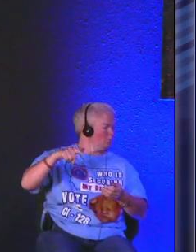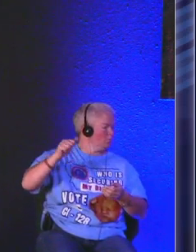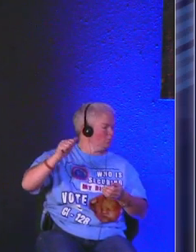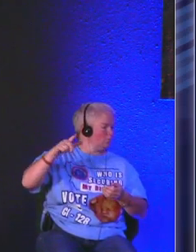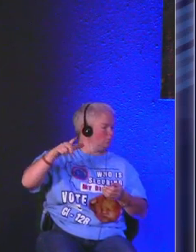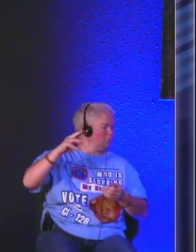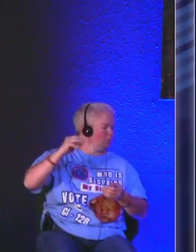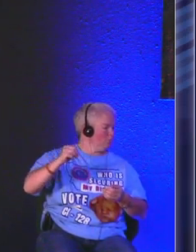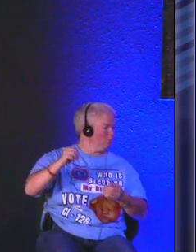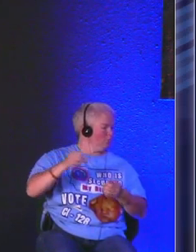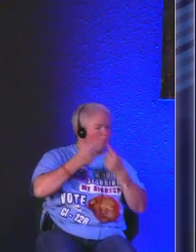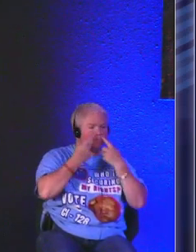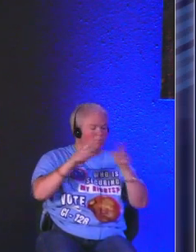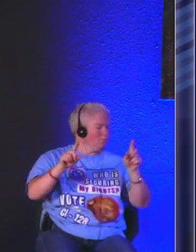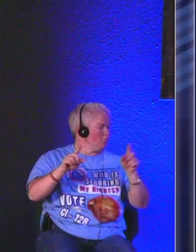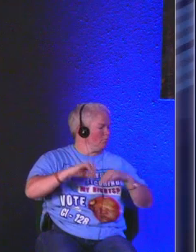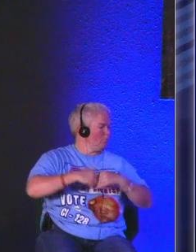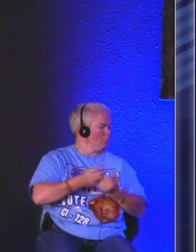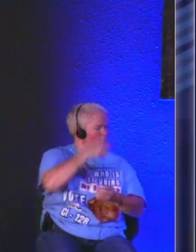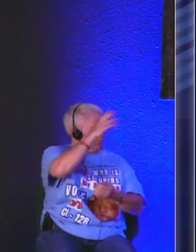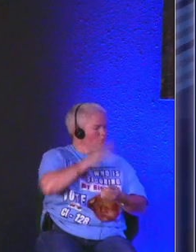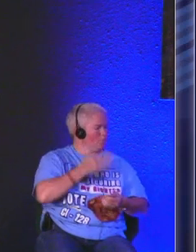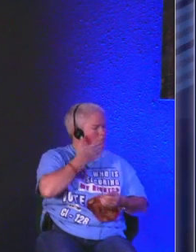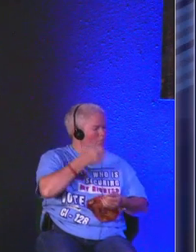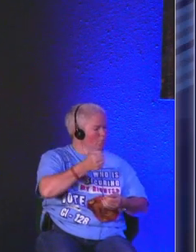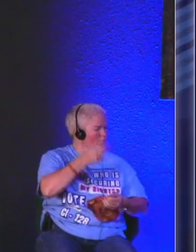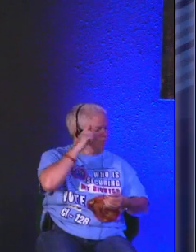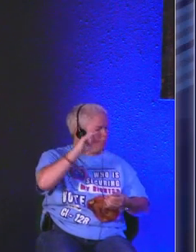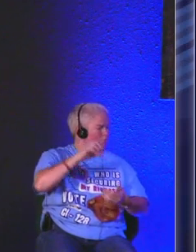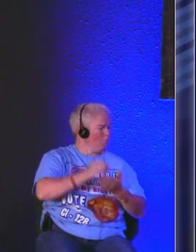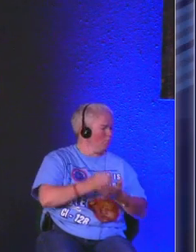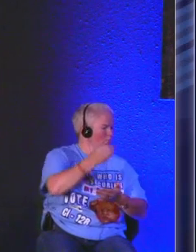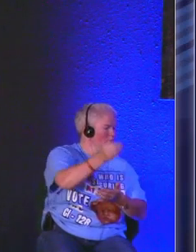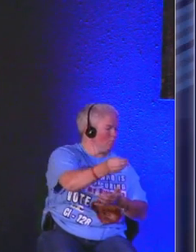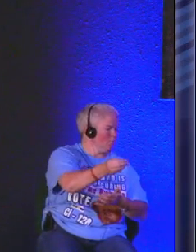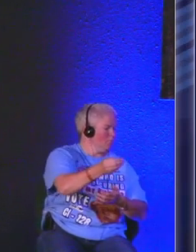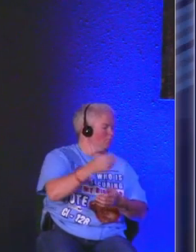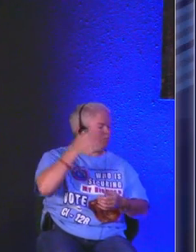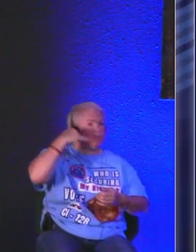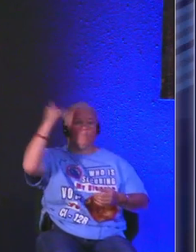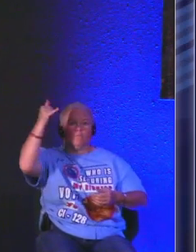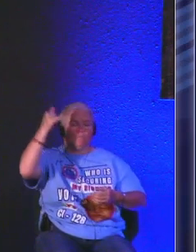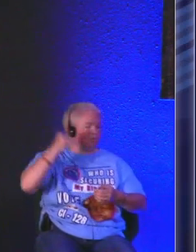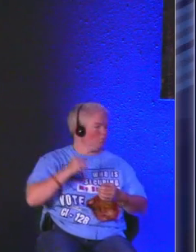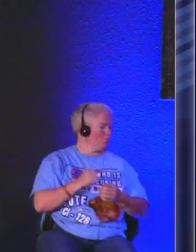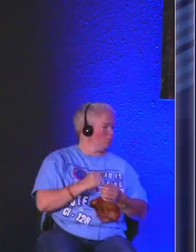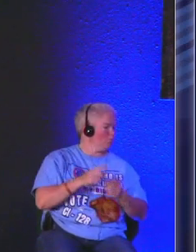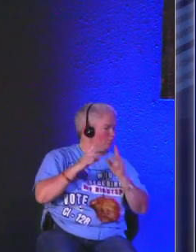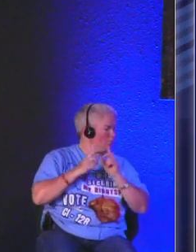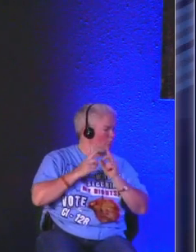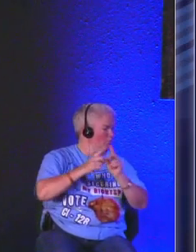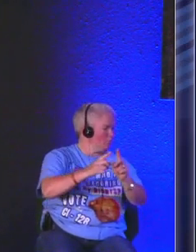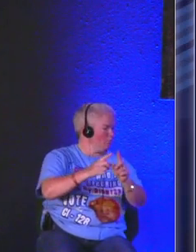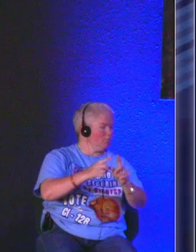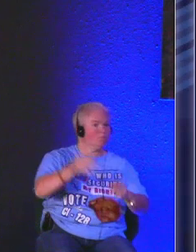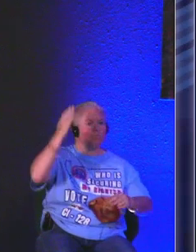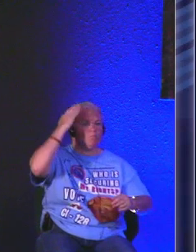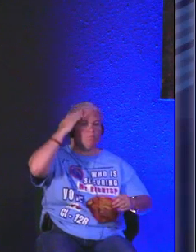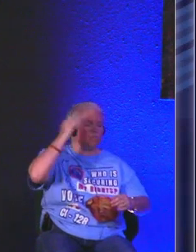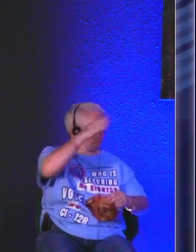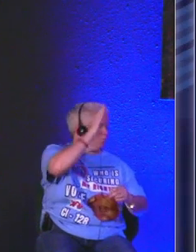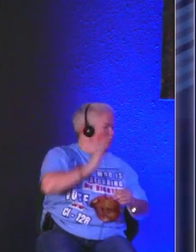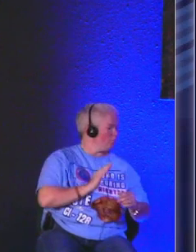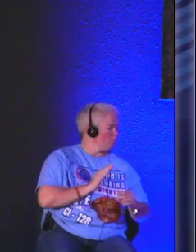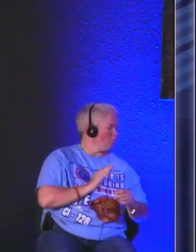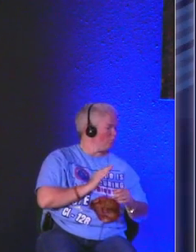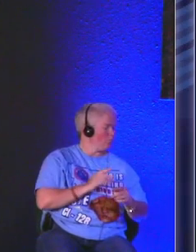expresses how God cares for us and provides for those who call upon him follow him and